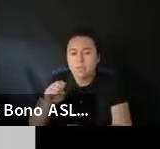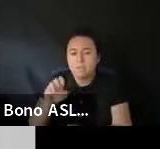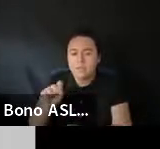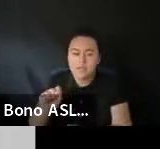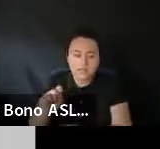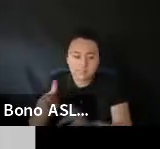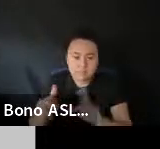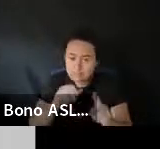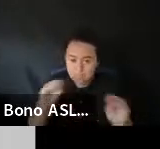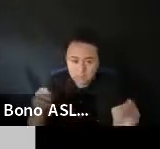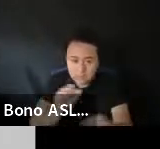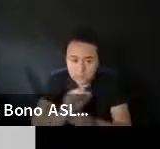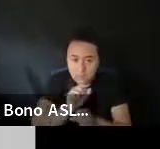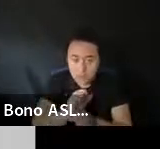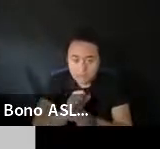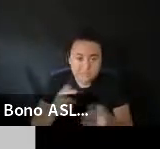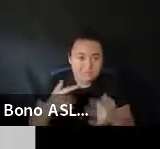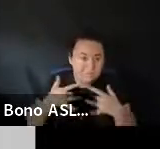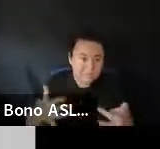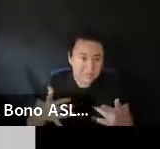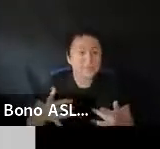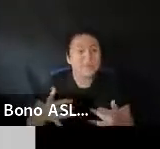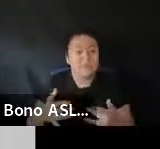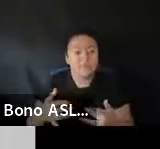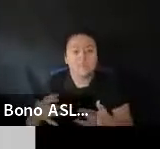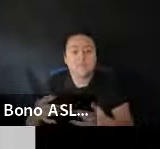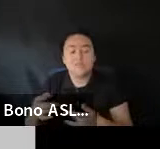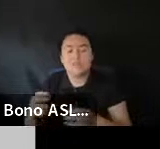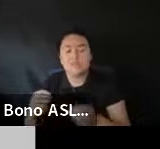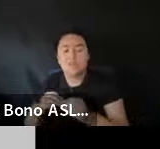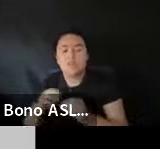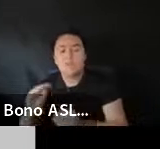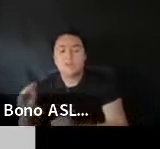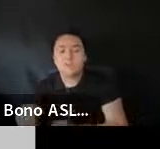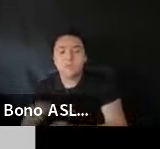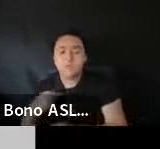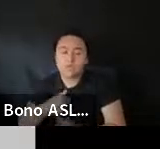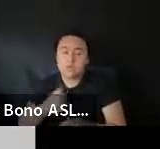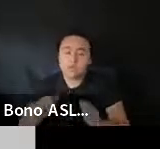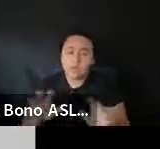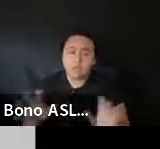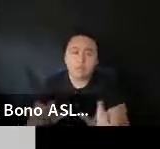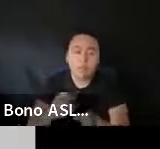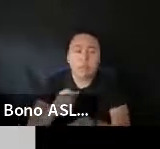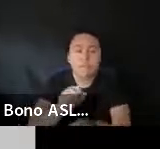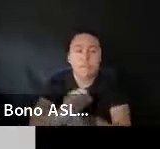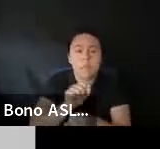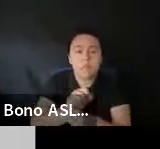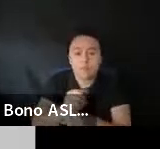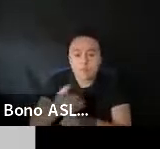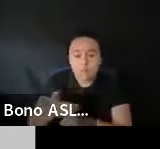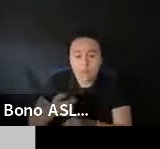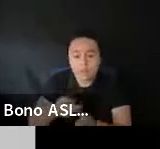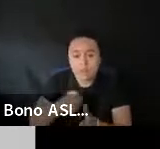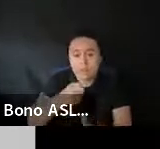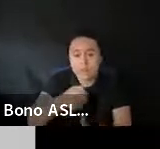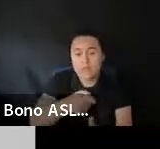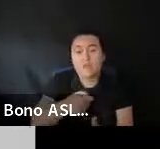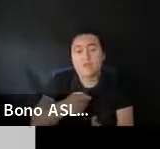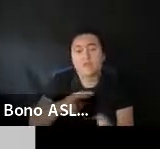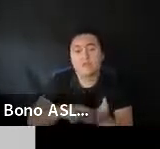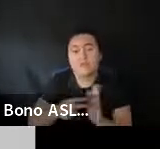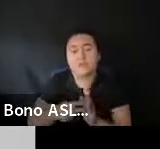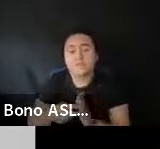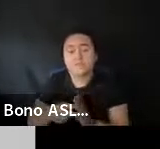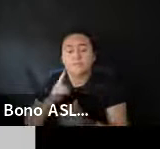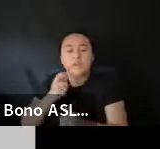That live in. In areas of. Of high unemployment. That are in need of work. So if you hire someone from there. Now you're looking at 45 cents on the